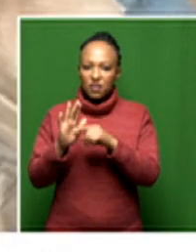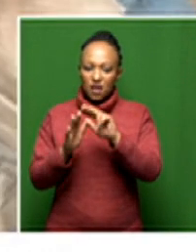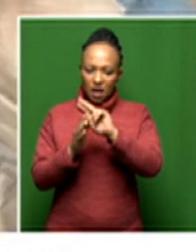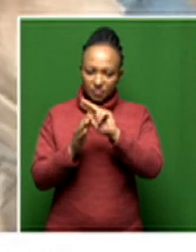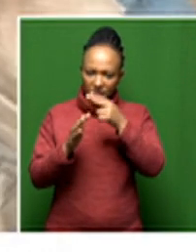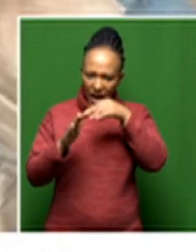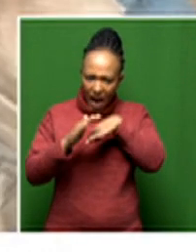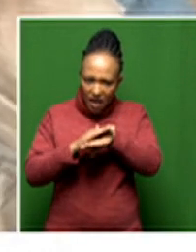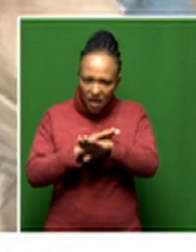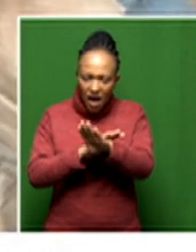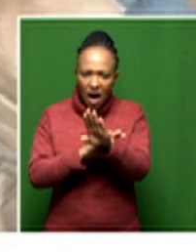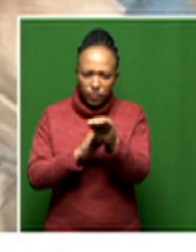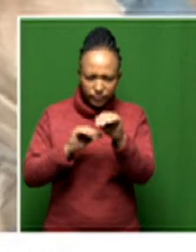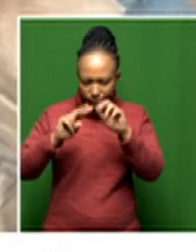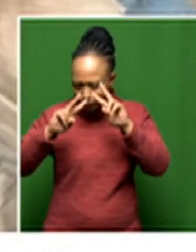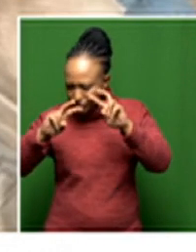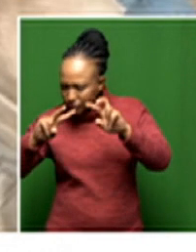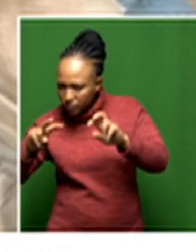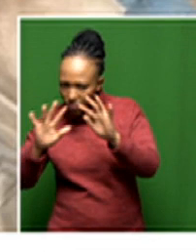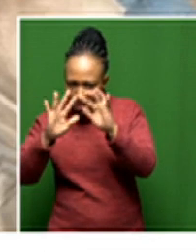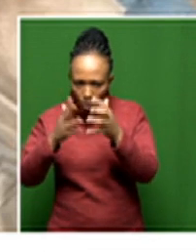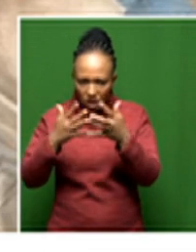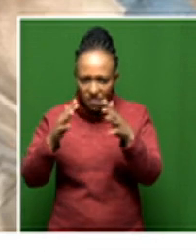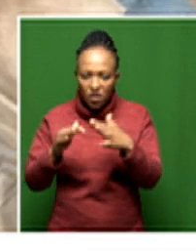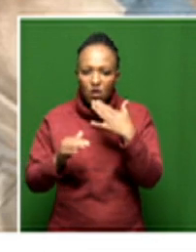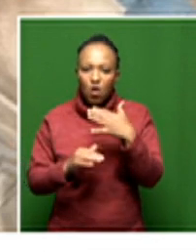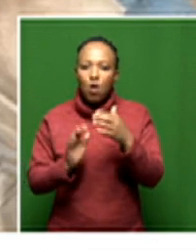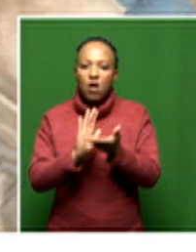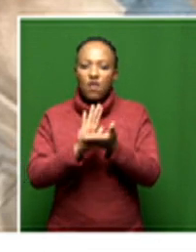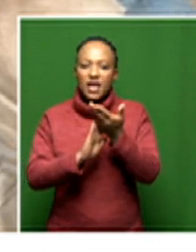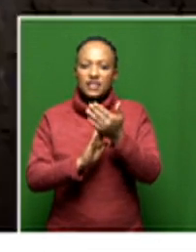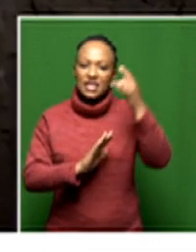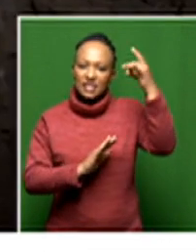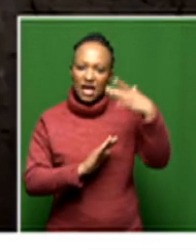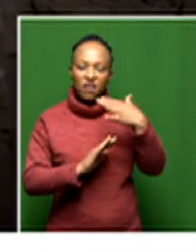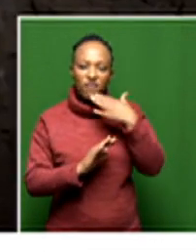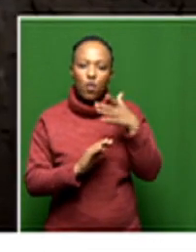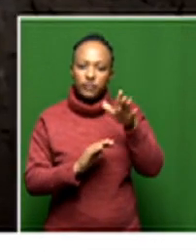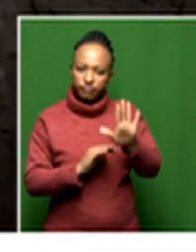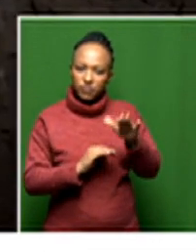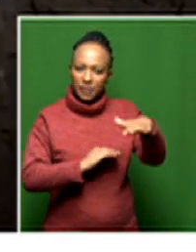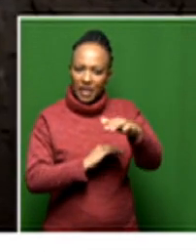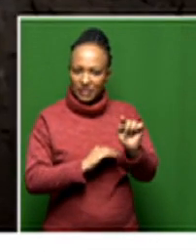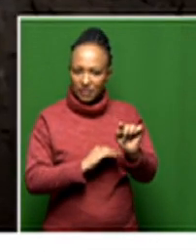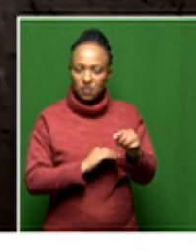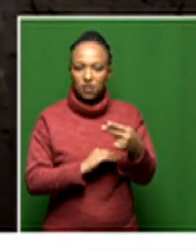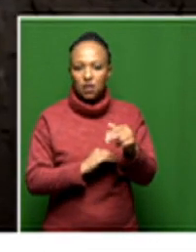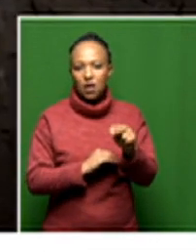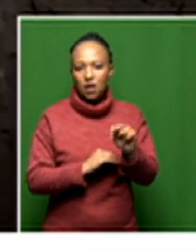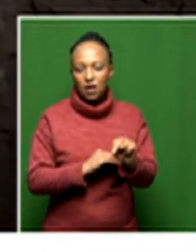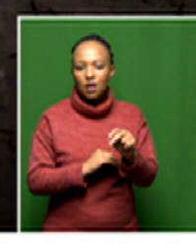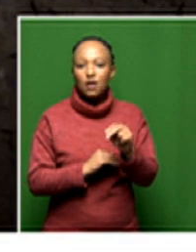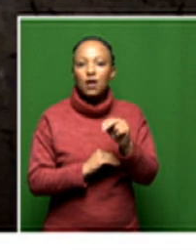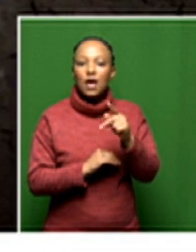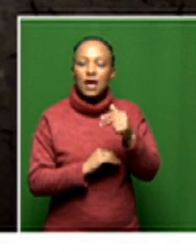astronauts exploring the world-famous rising star cave system in the cradle of humankind now she's also been recognized